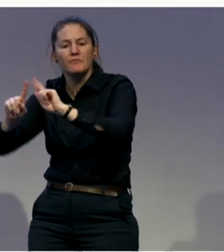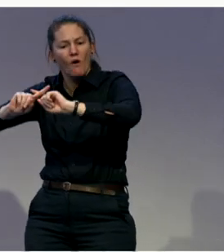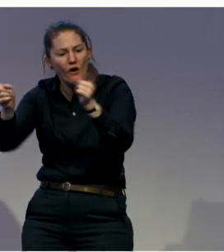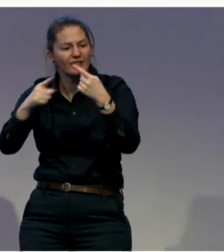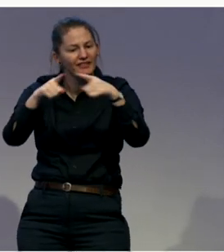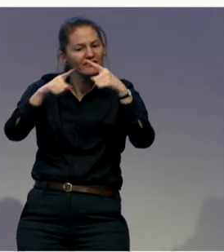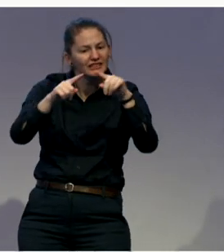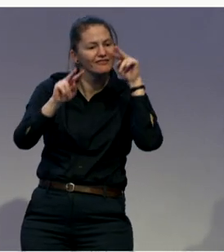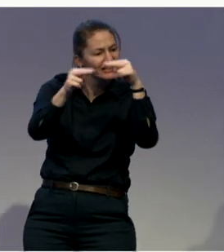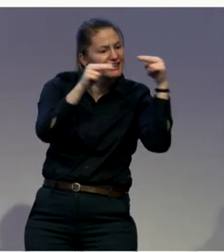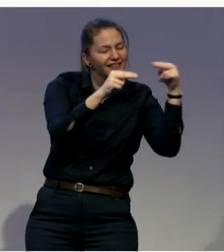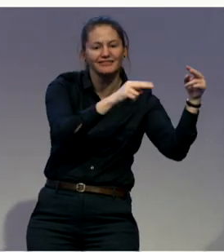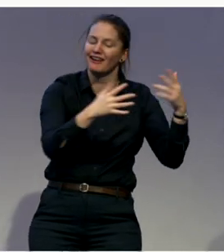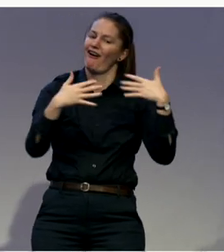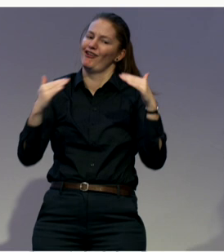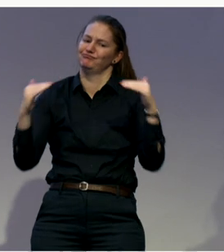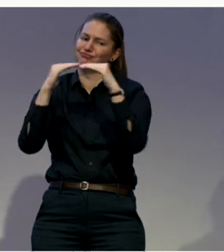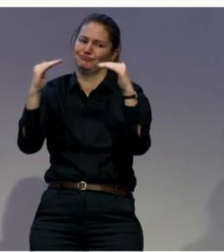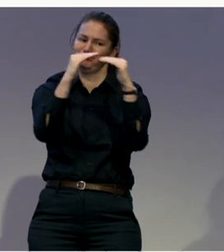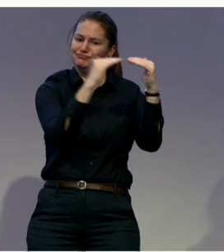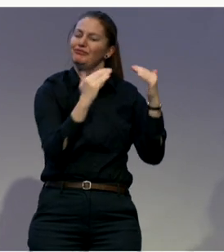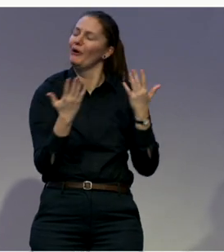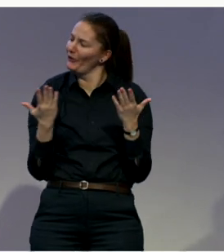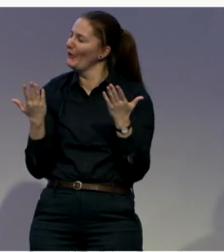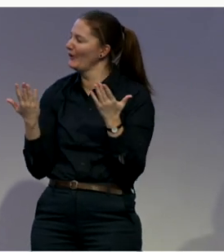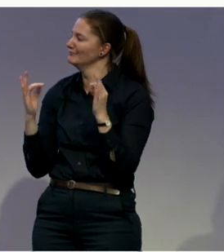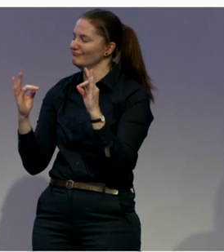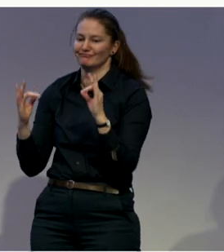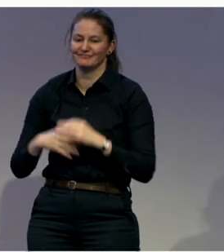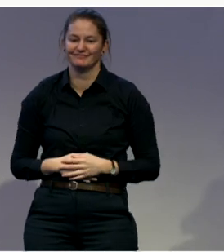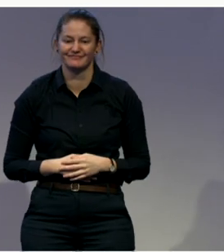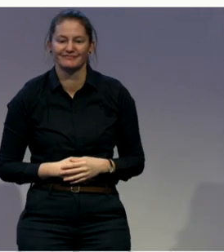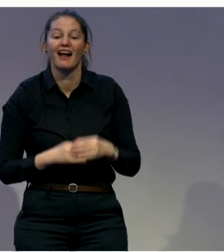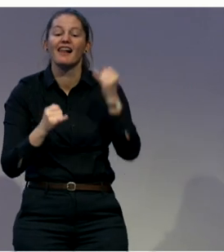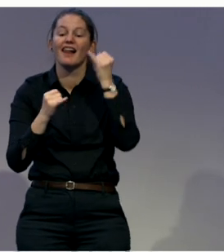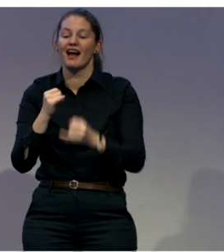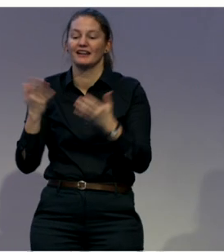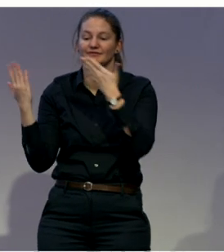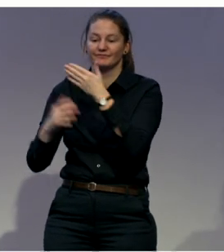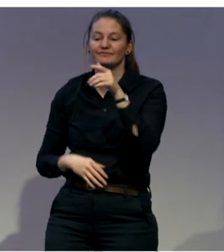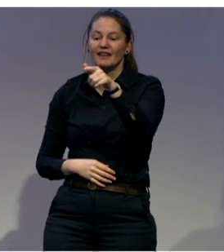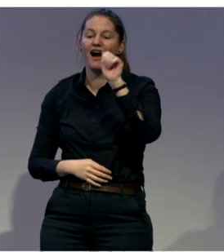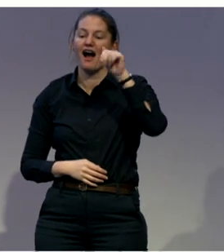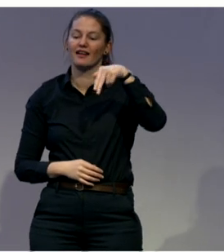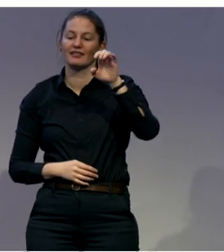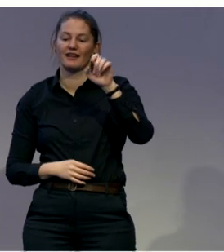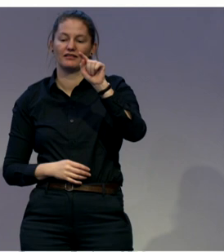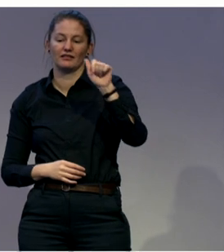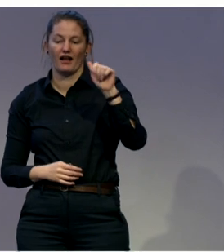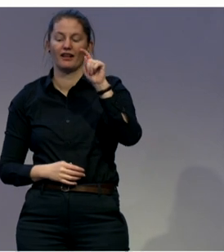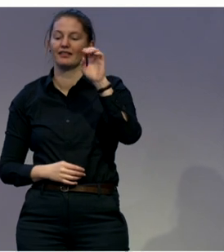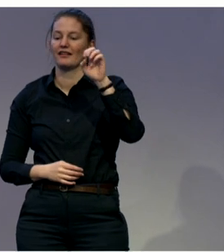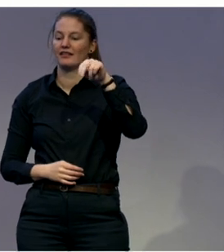And lastly, I'd like to turn to Aneta Teneva from Lumos Foundation. Thank you. I hope this works. Yeah.